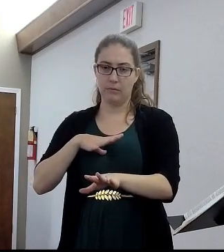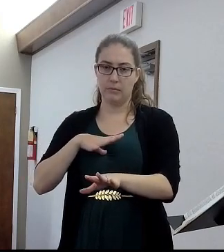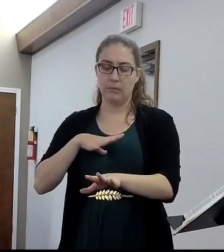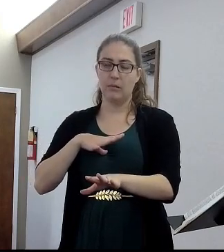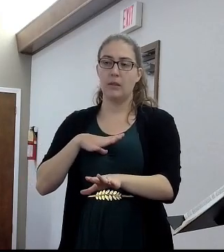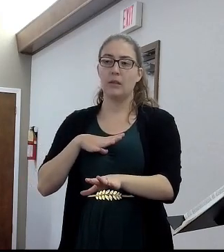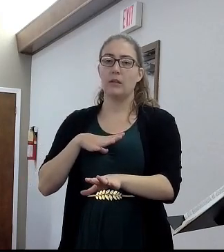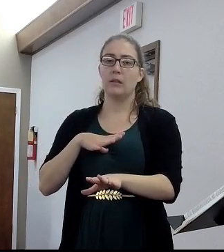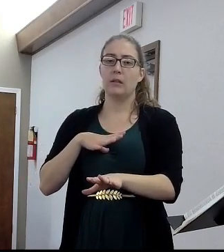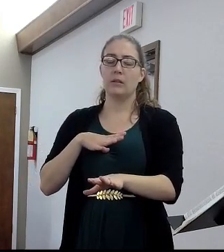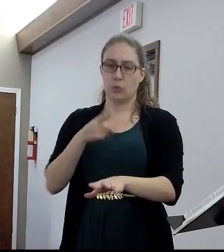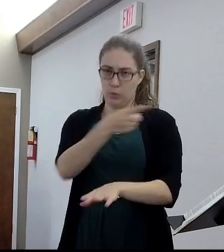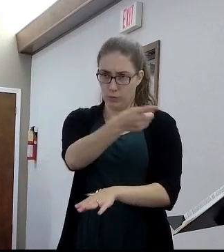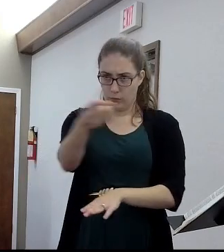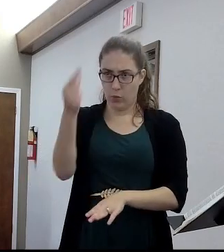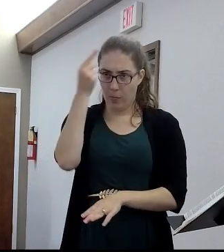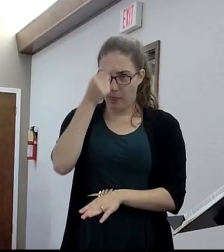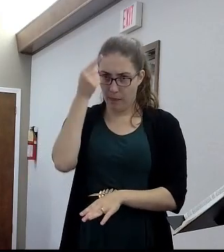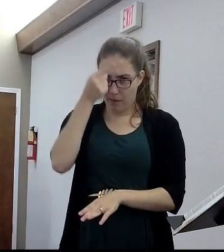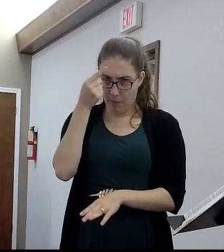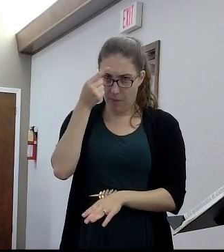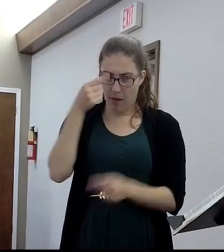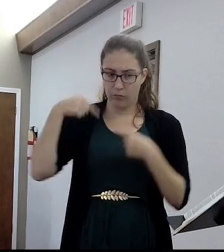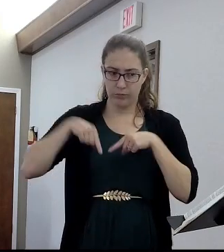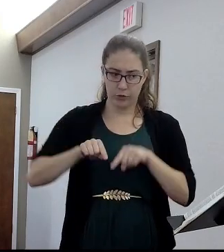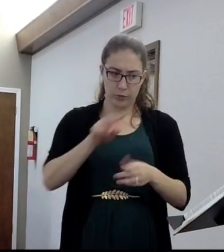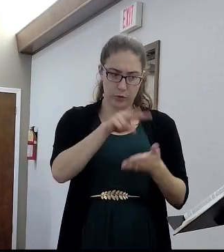Now, want you to think about that as we read this passage, okay?